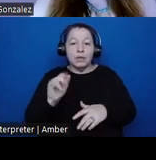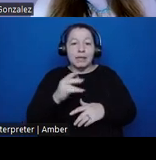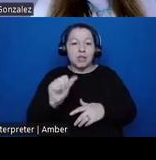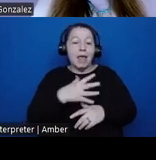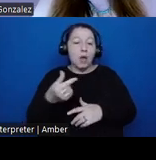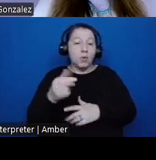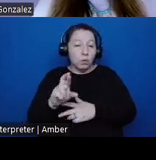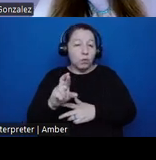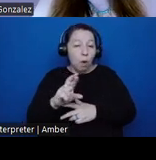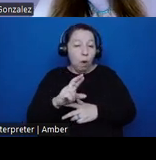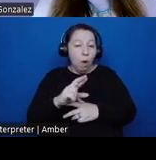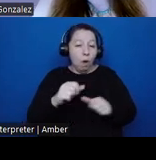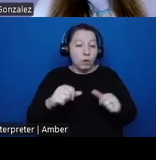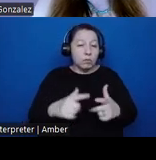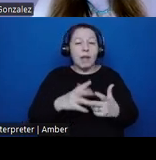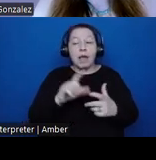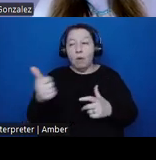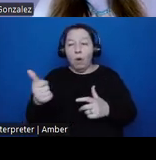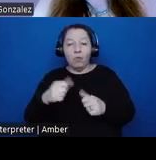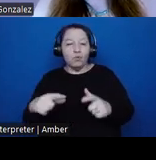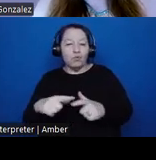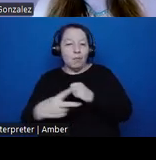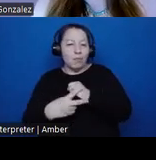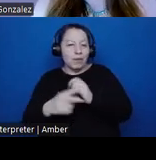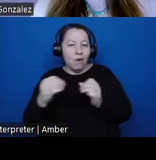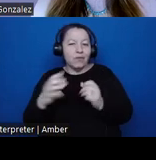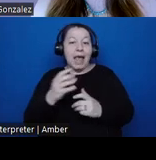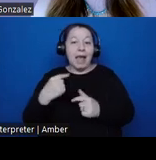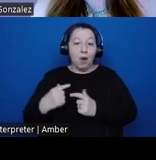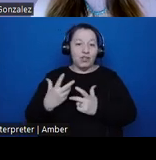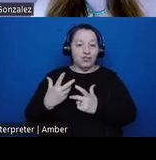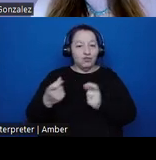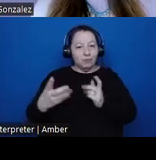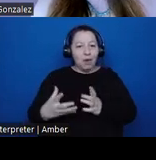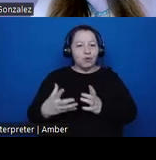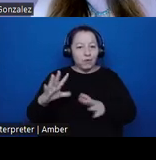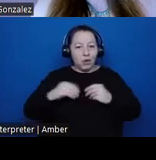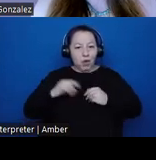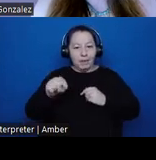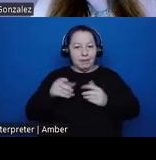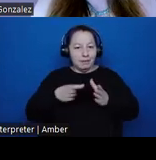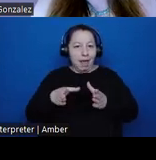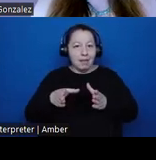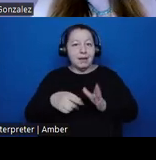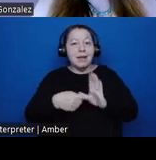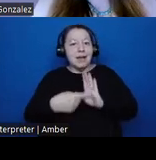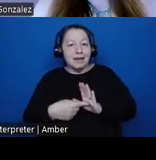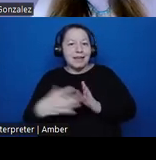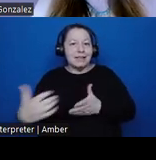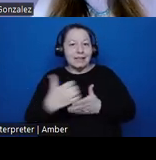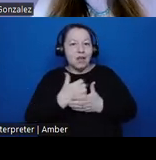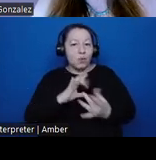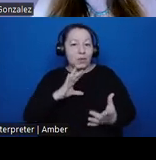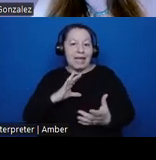well as other tribal historic preservation offices and heritage managers have adopted this method indicates catch and releases wider viability